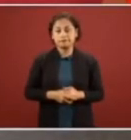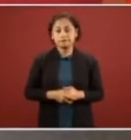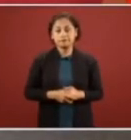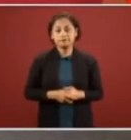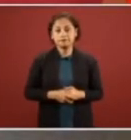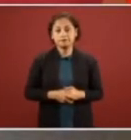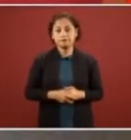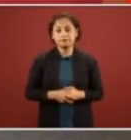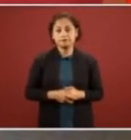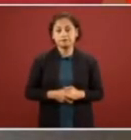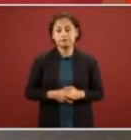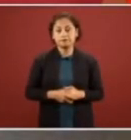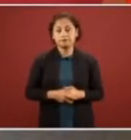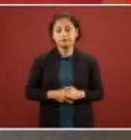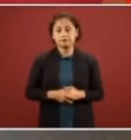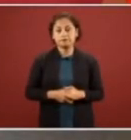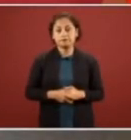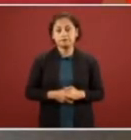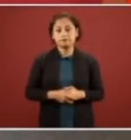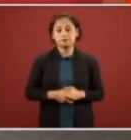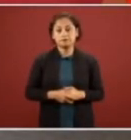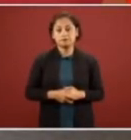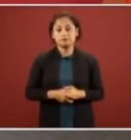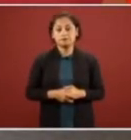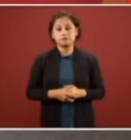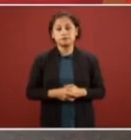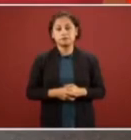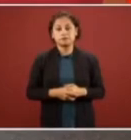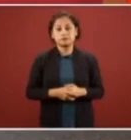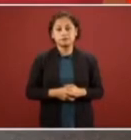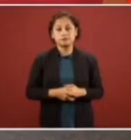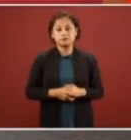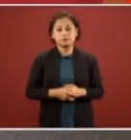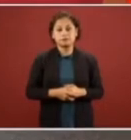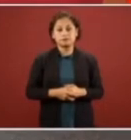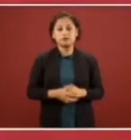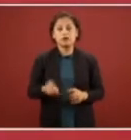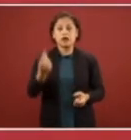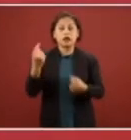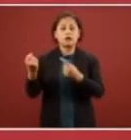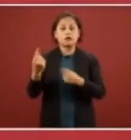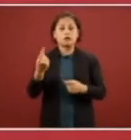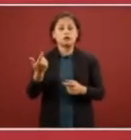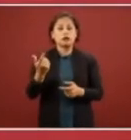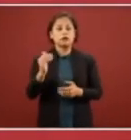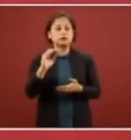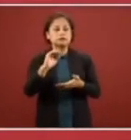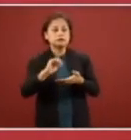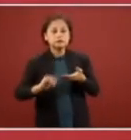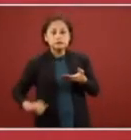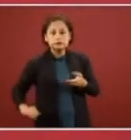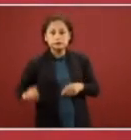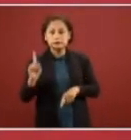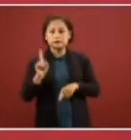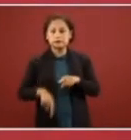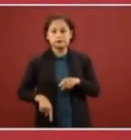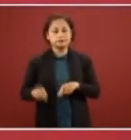que no se pague menos and that they not pay any less to the